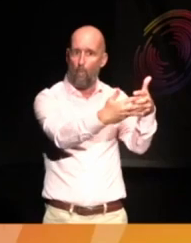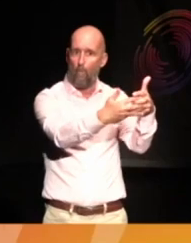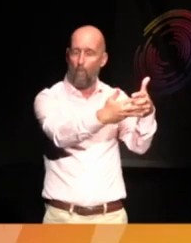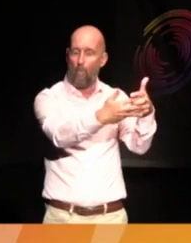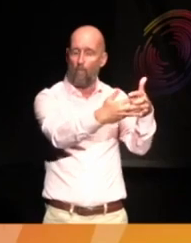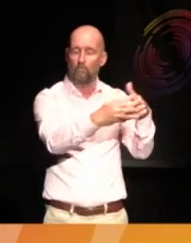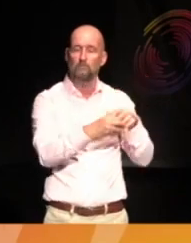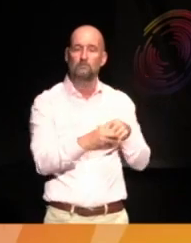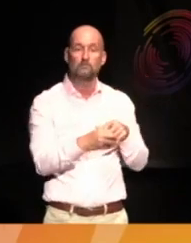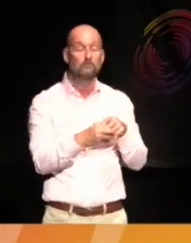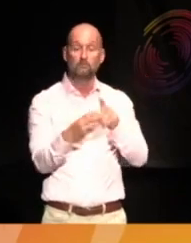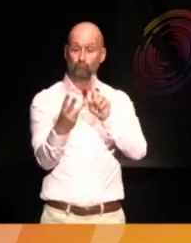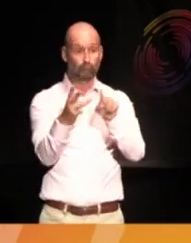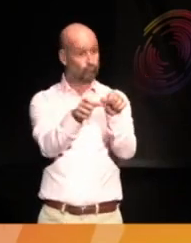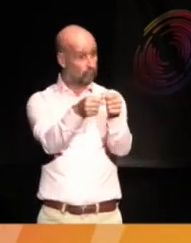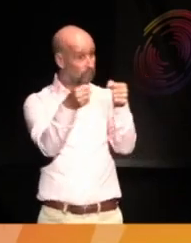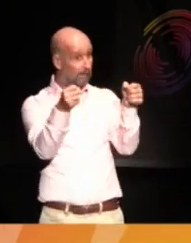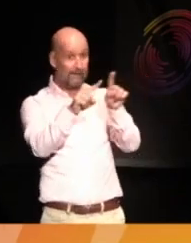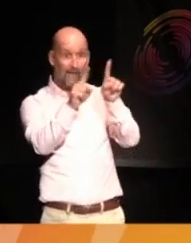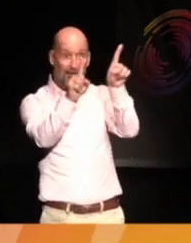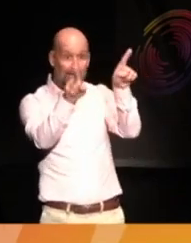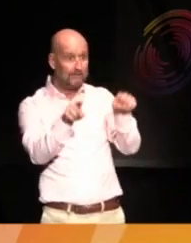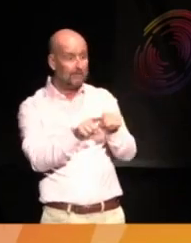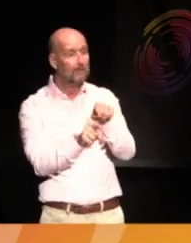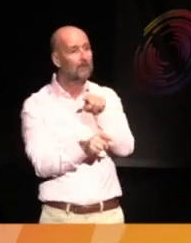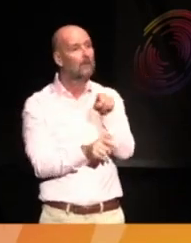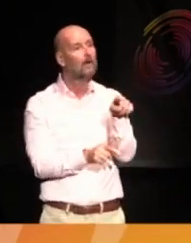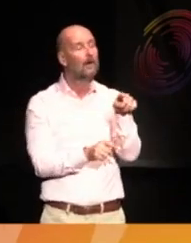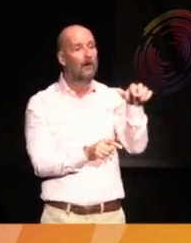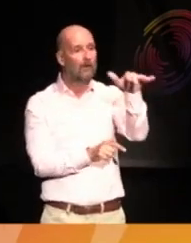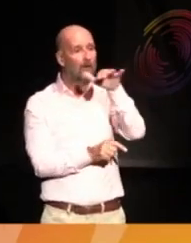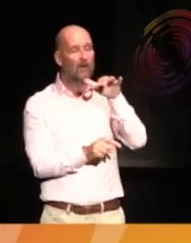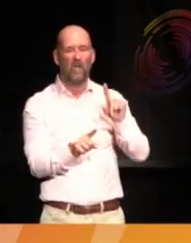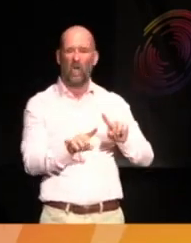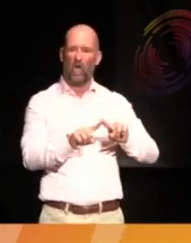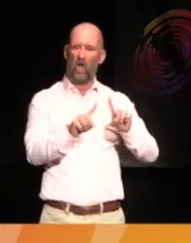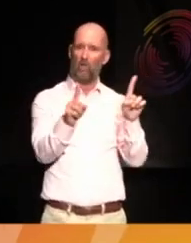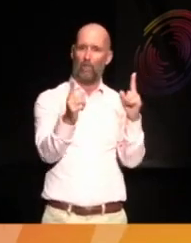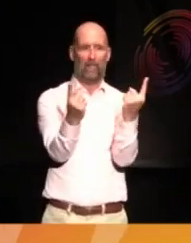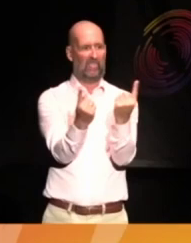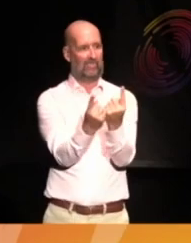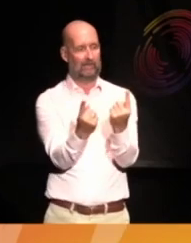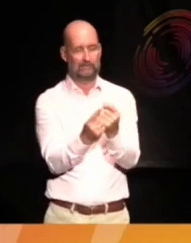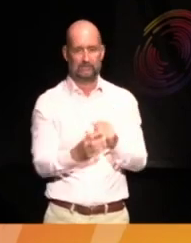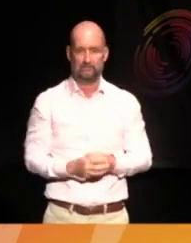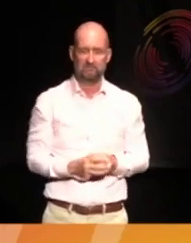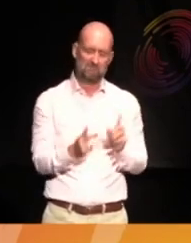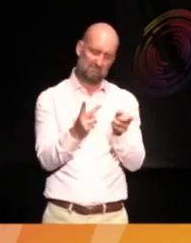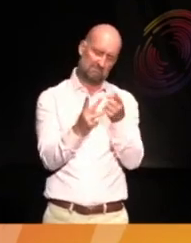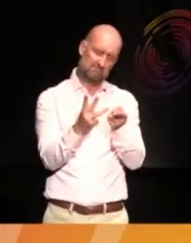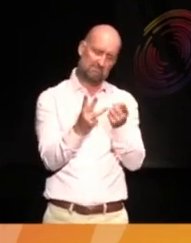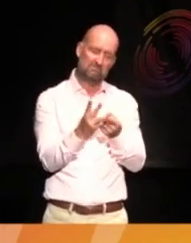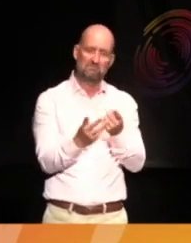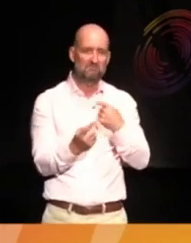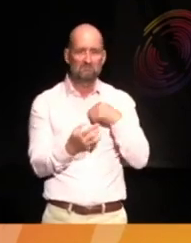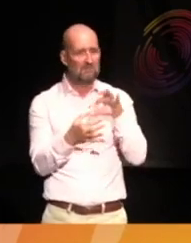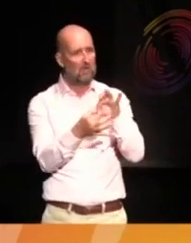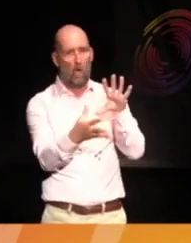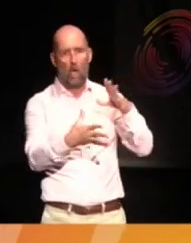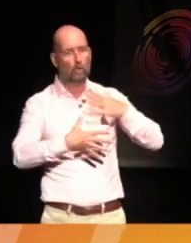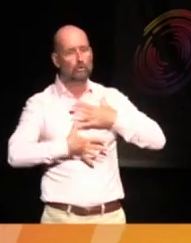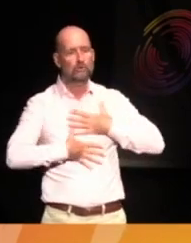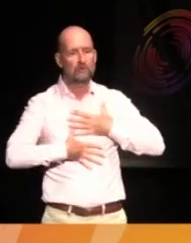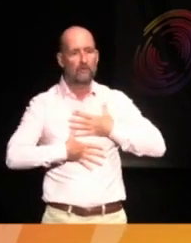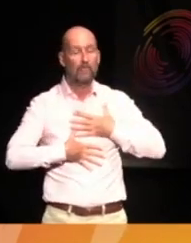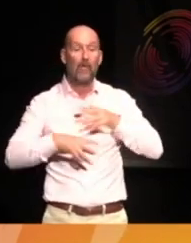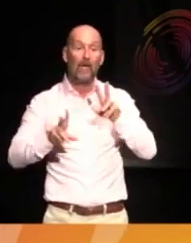In this case, the vivarium of other things, things that are not us, a dance